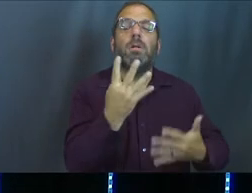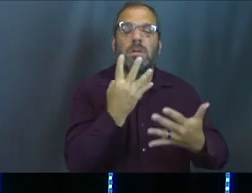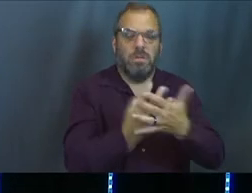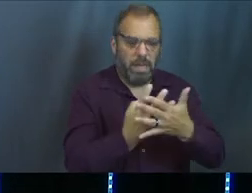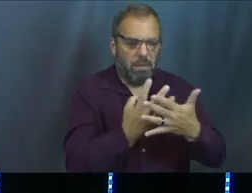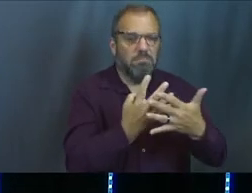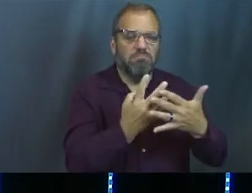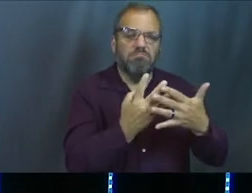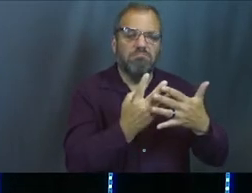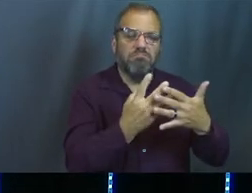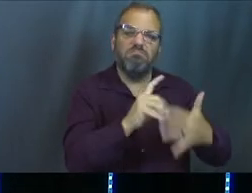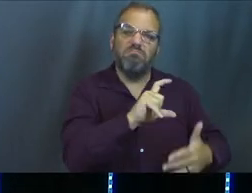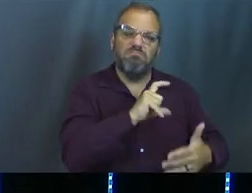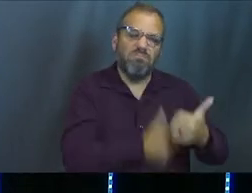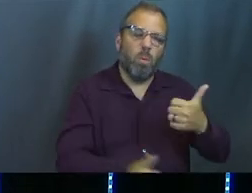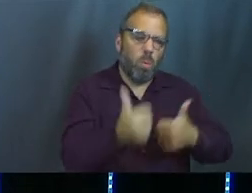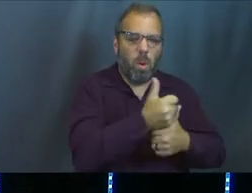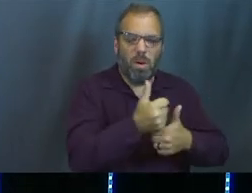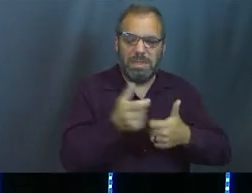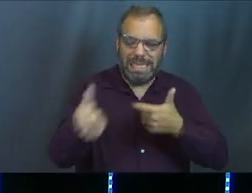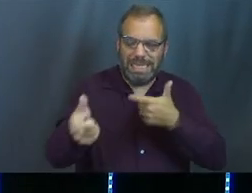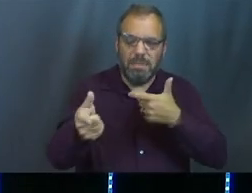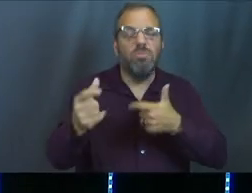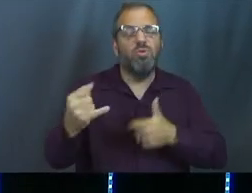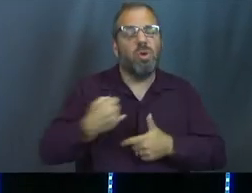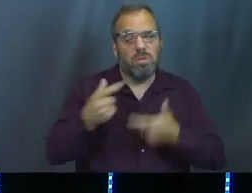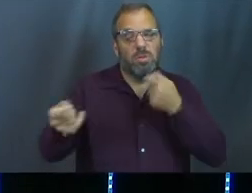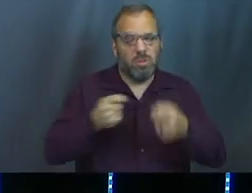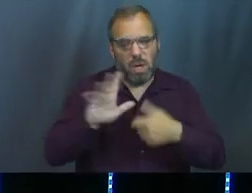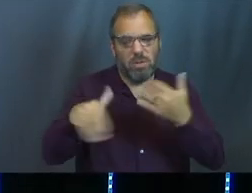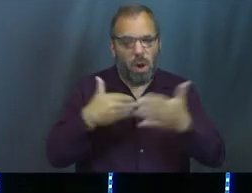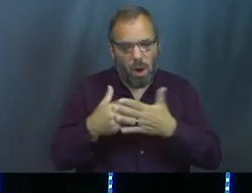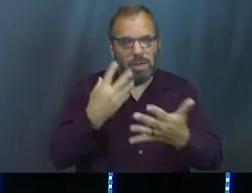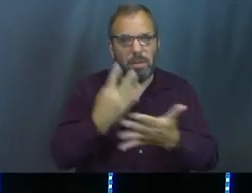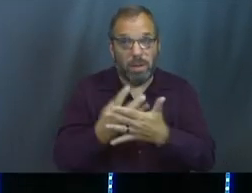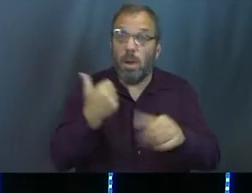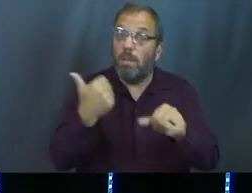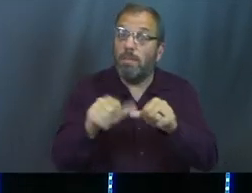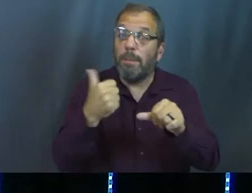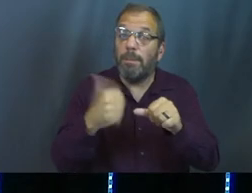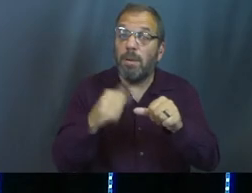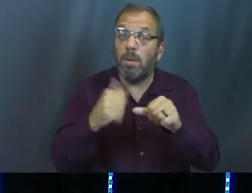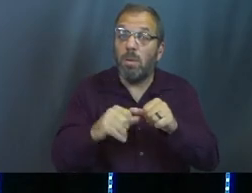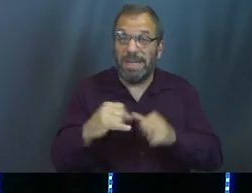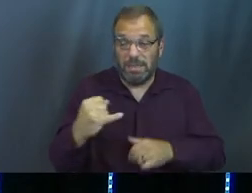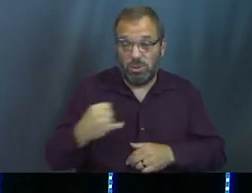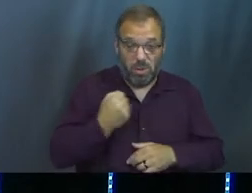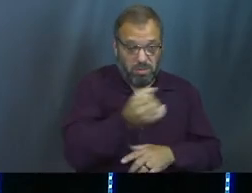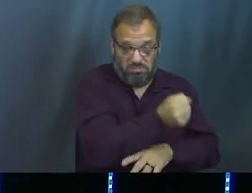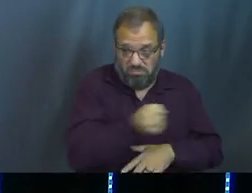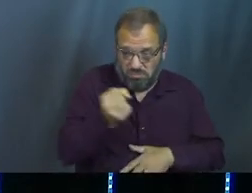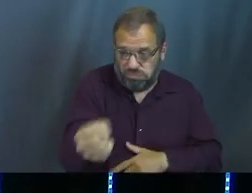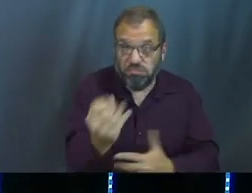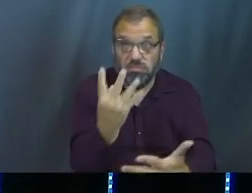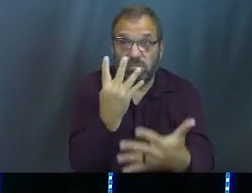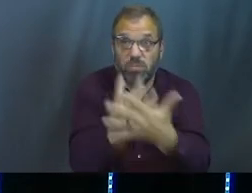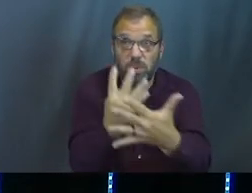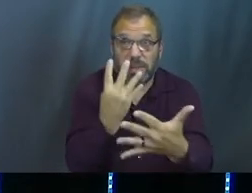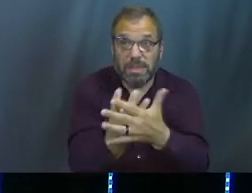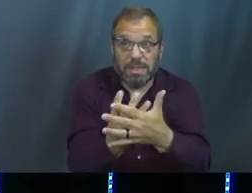in charge of all the other prisoners and over everything that happened in the prison. So back when Joseph just gets placed in prison,